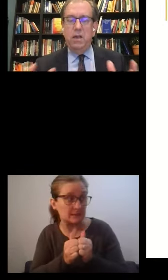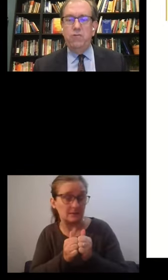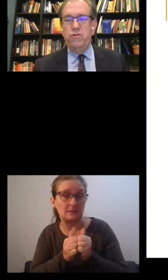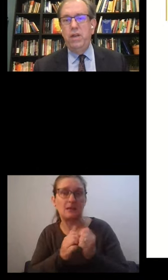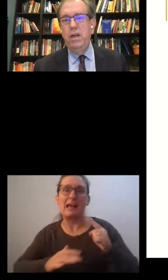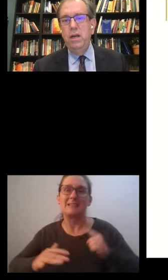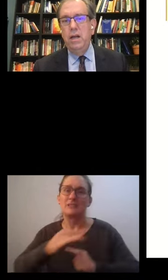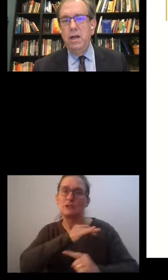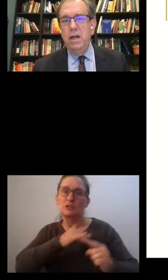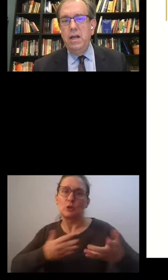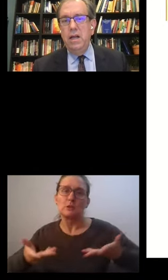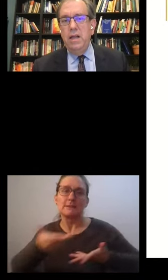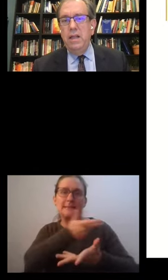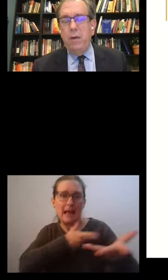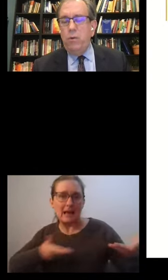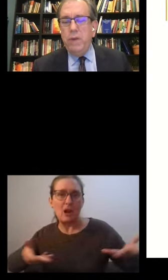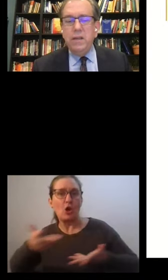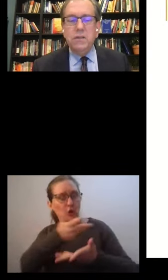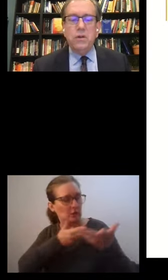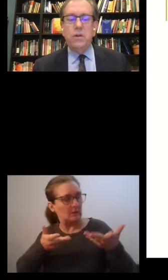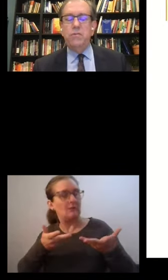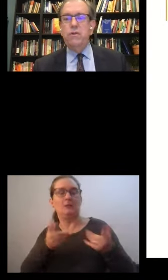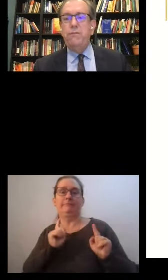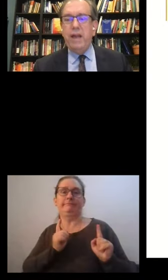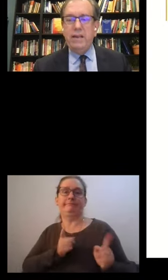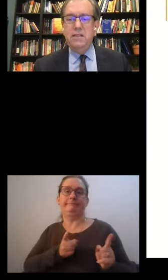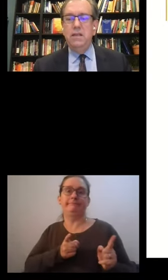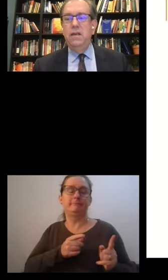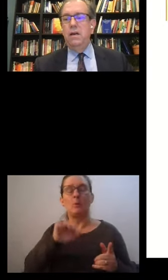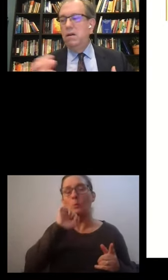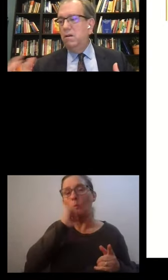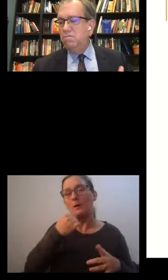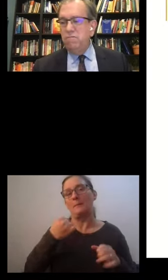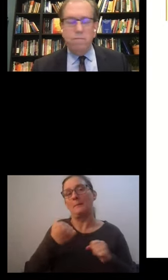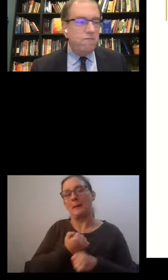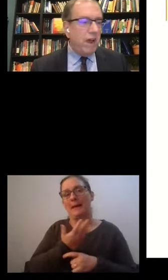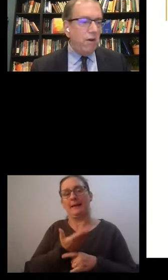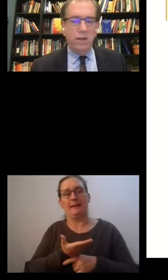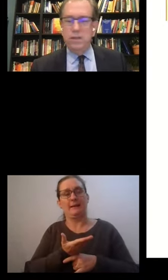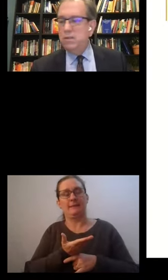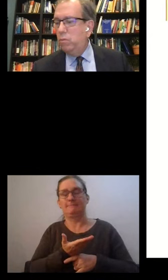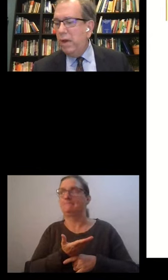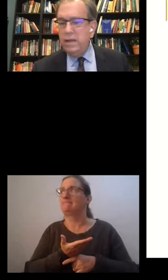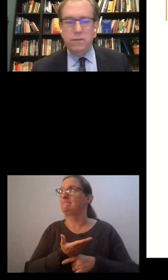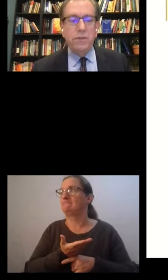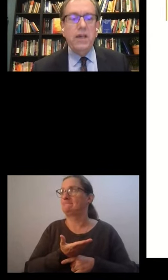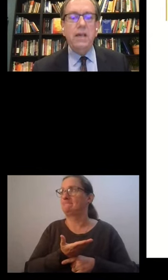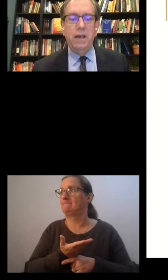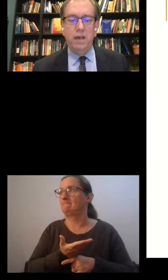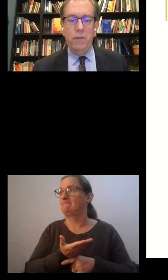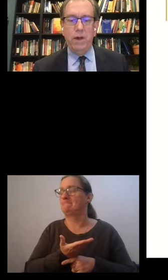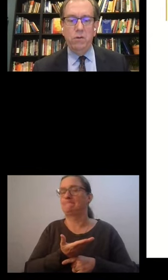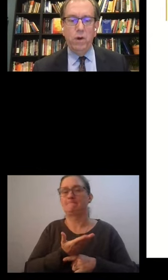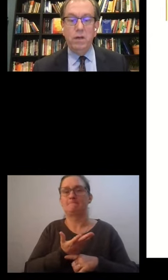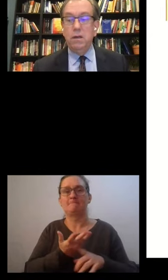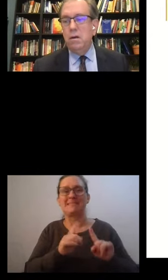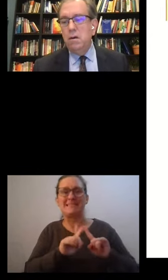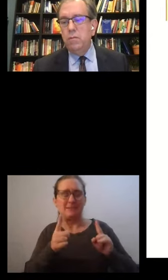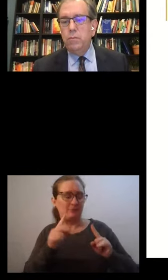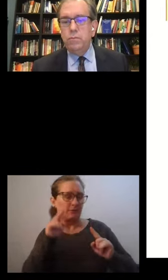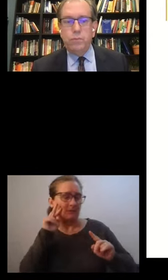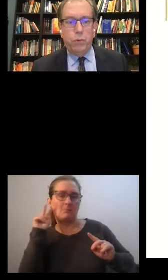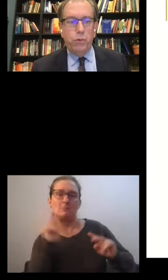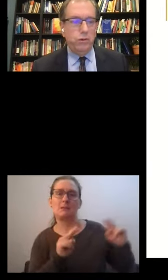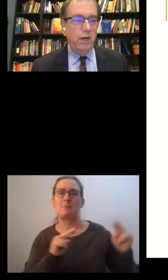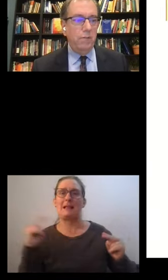in a country. That will make it so that it reflects various ways of thinking about what